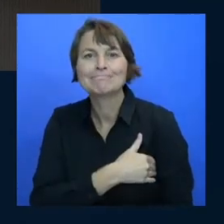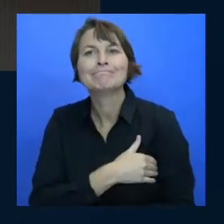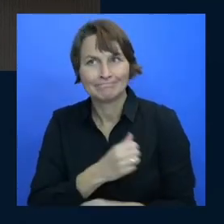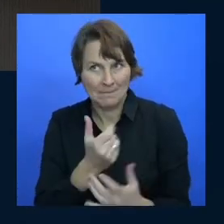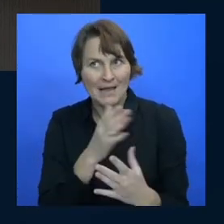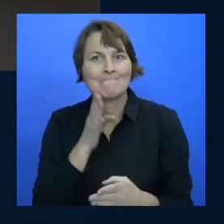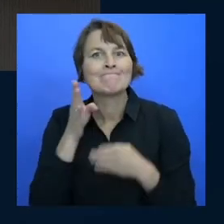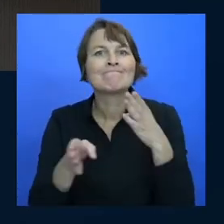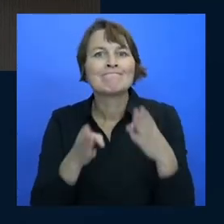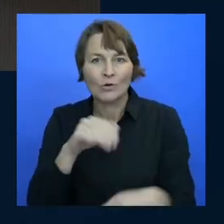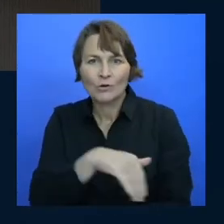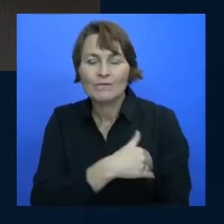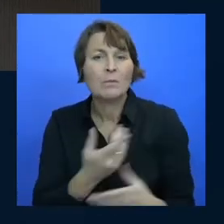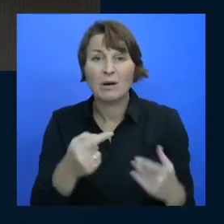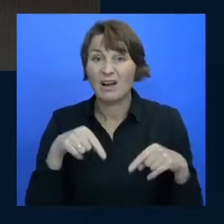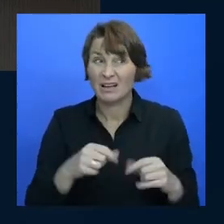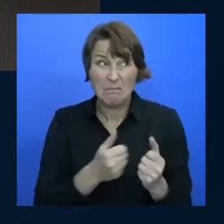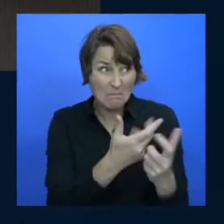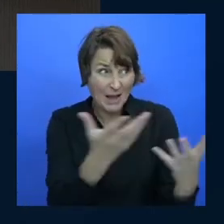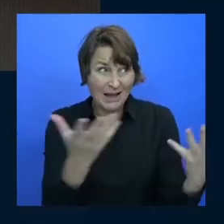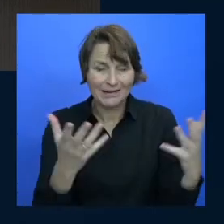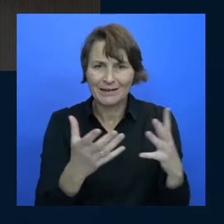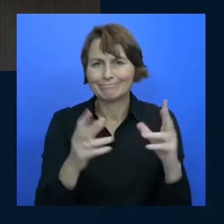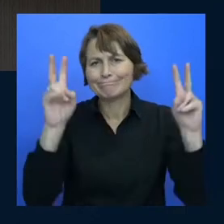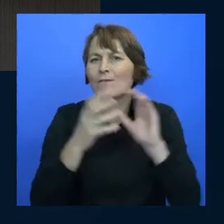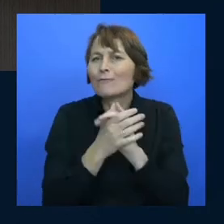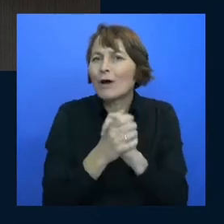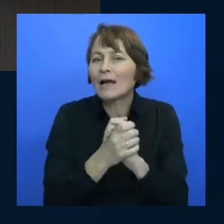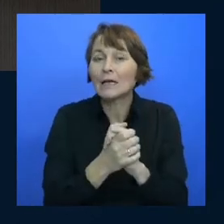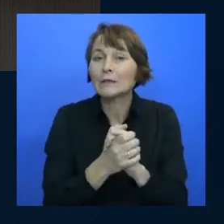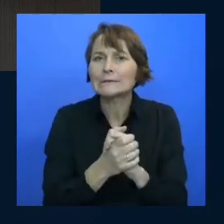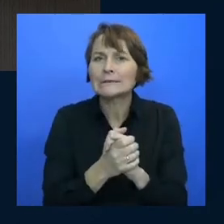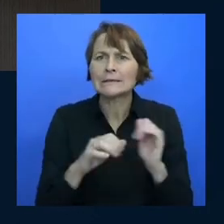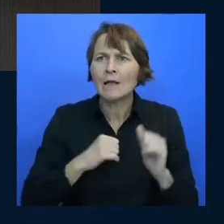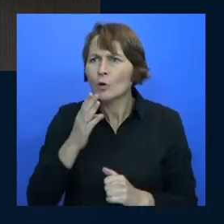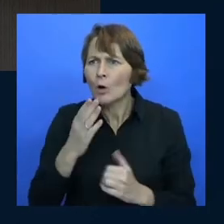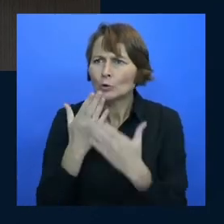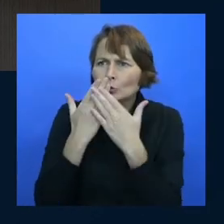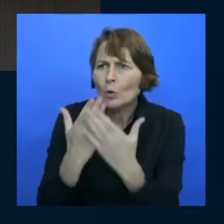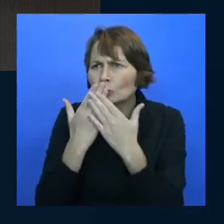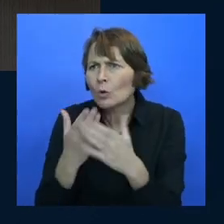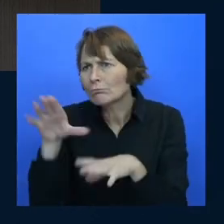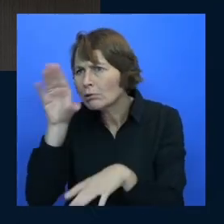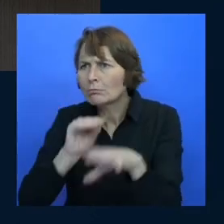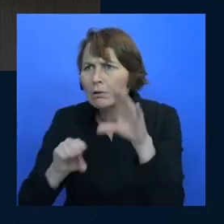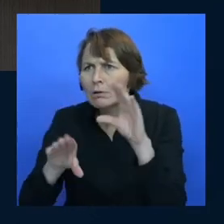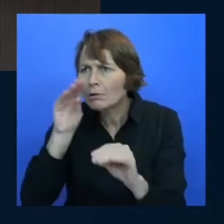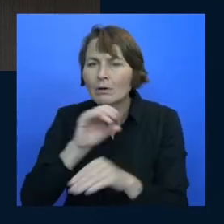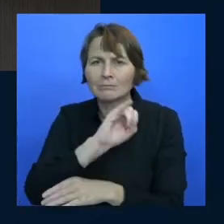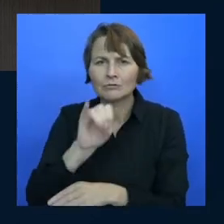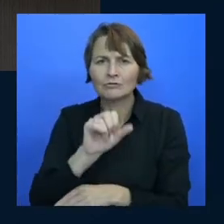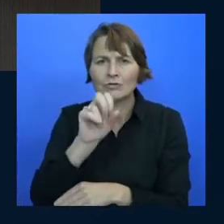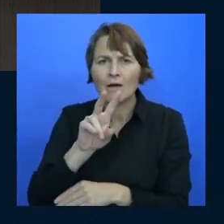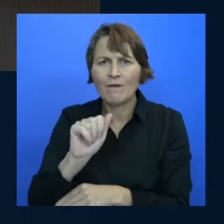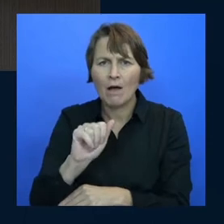are learning things like JavaScript without going to a formal school so I wanted to talk to you about stories